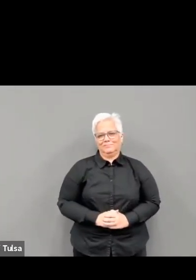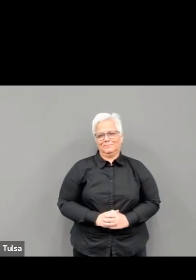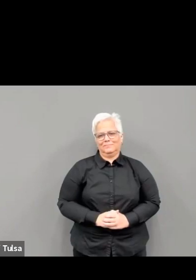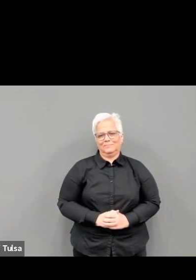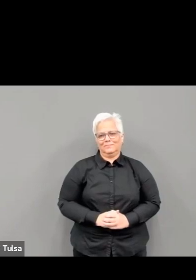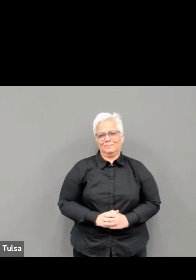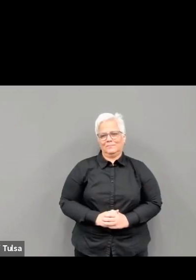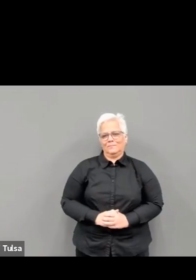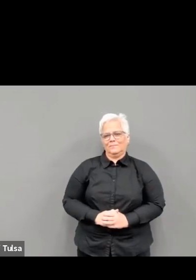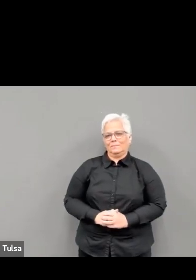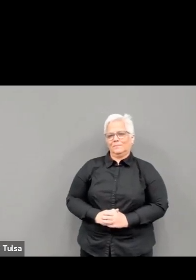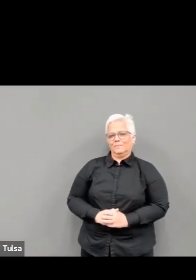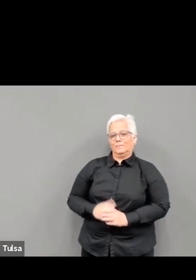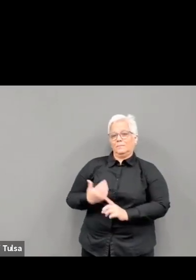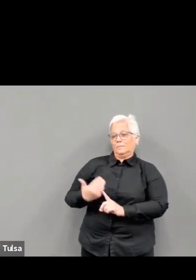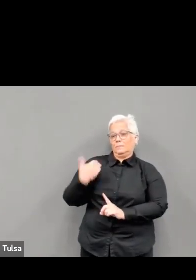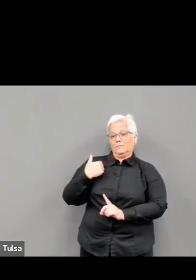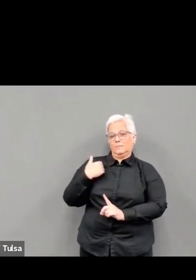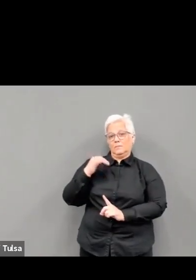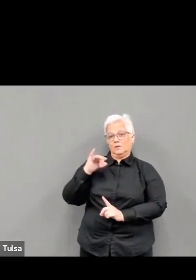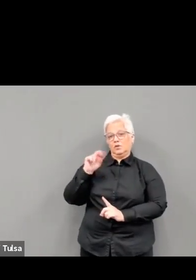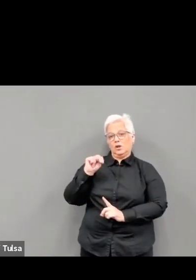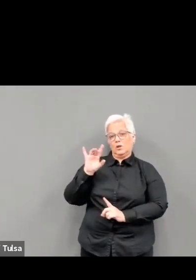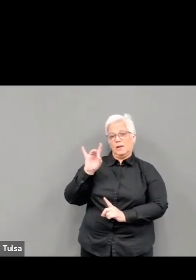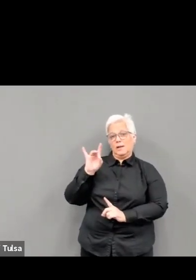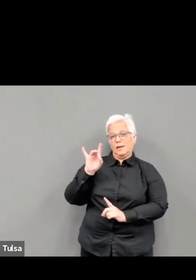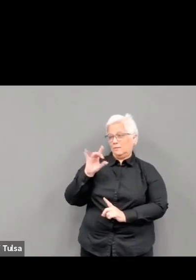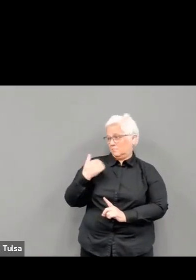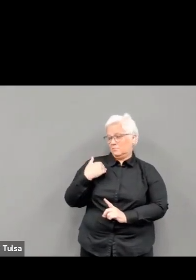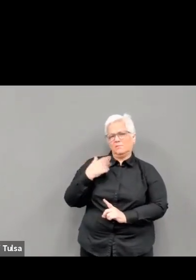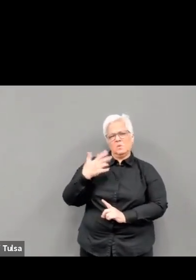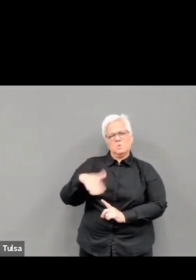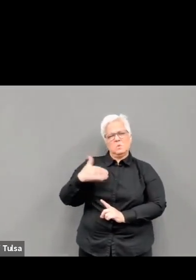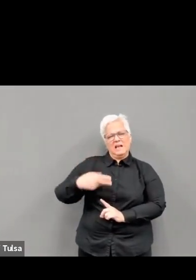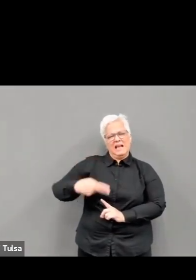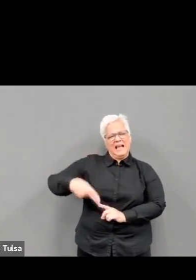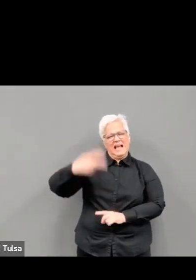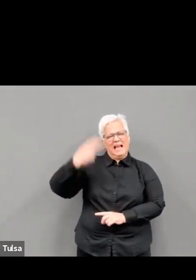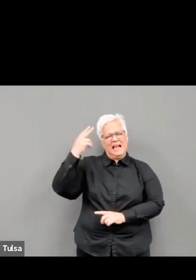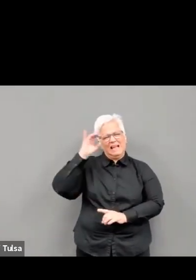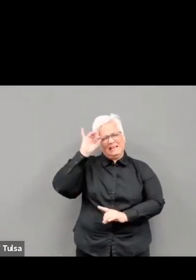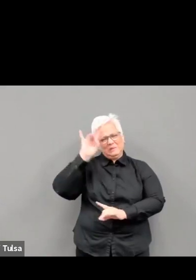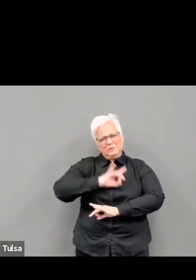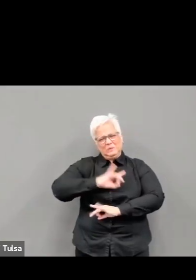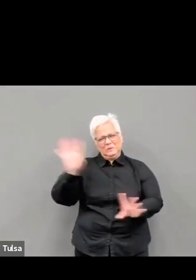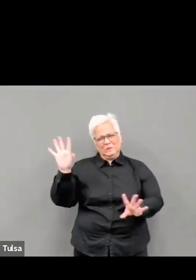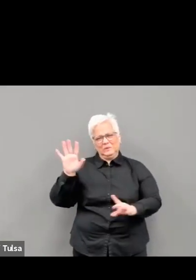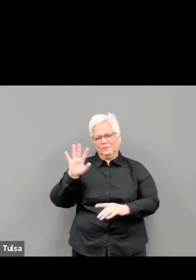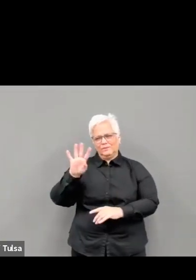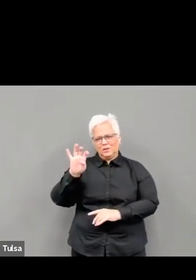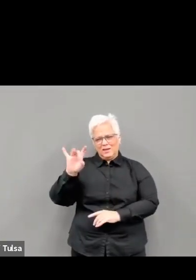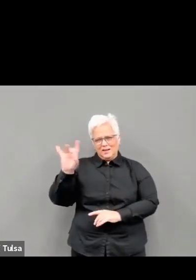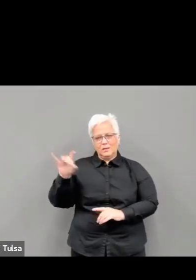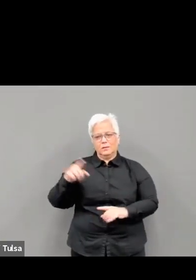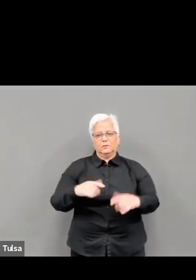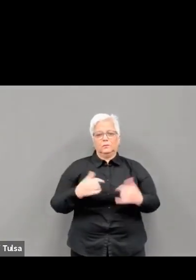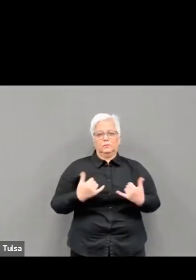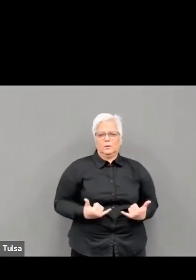we had 85. So we're on the right path, but we need to make sure that it's sustainable.